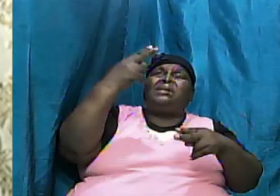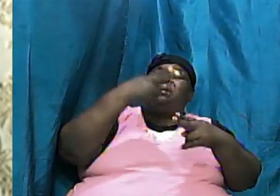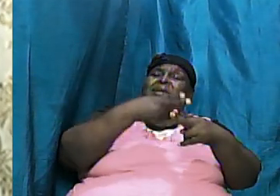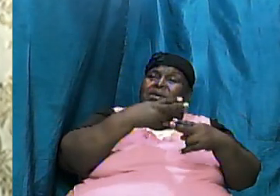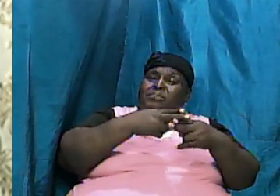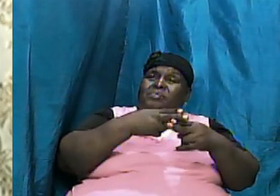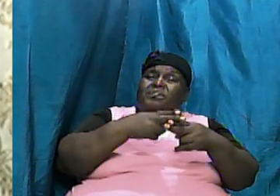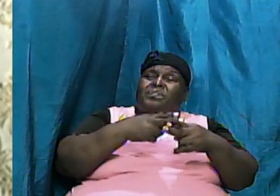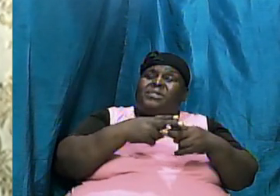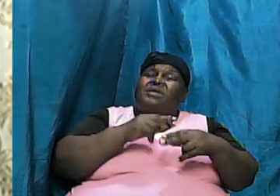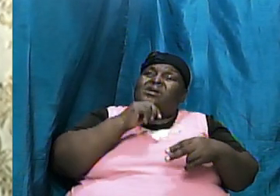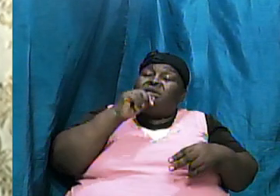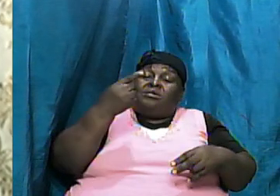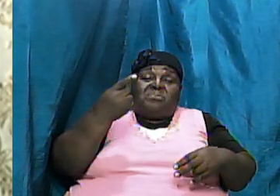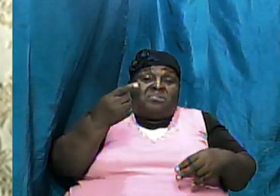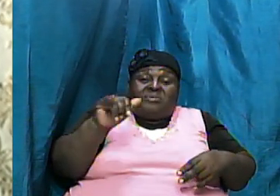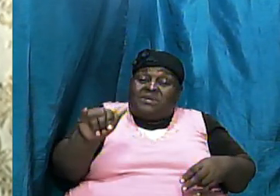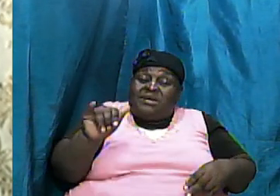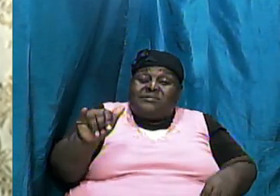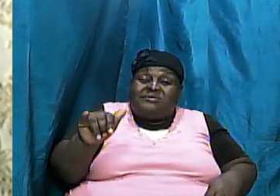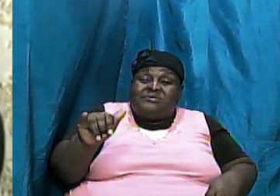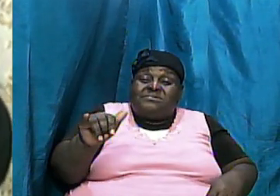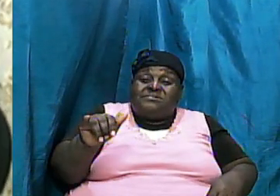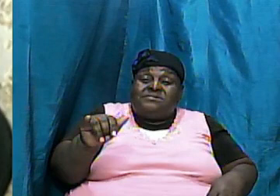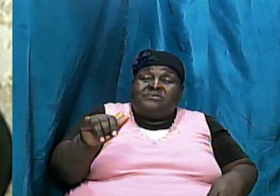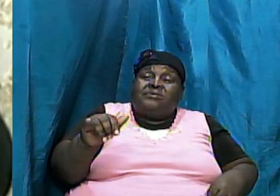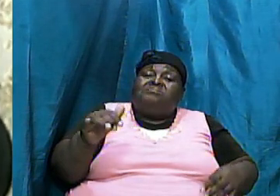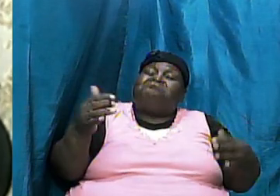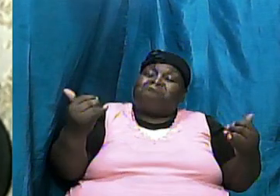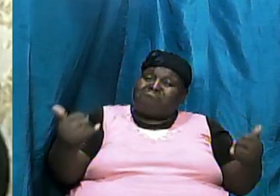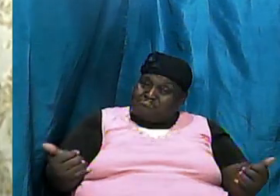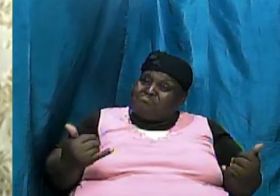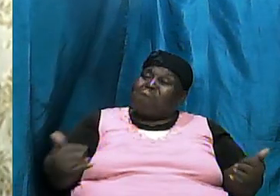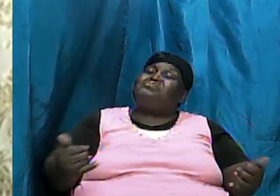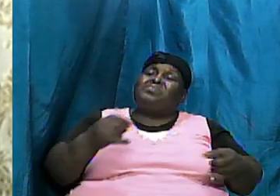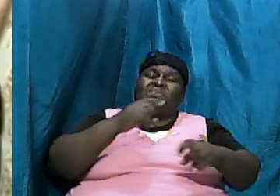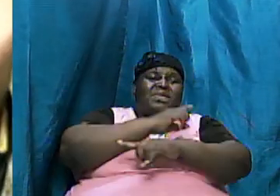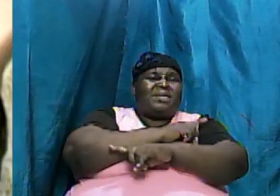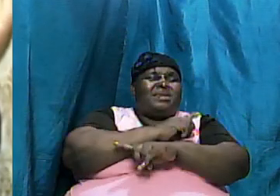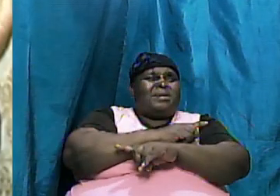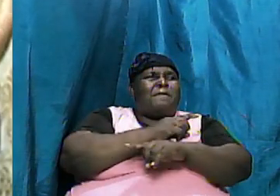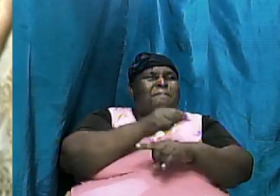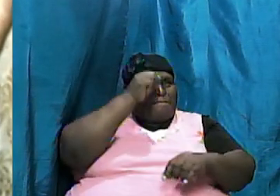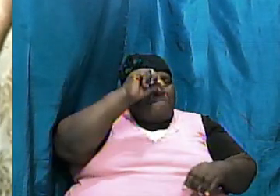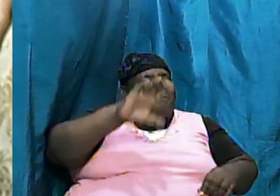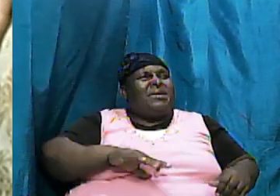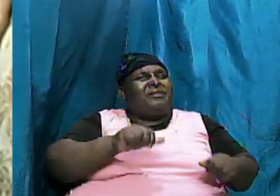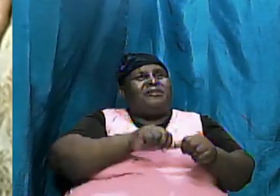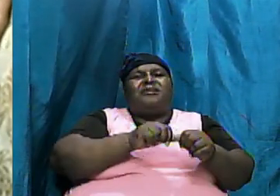but not only that today men everywhere